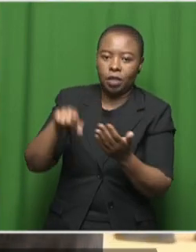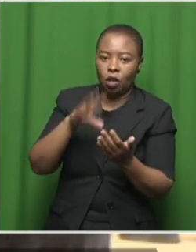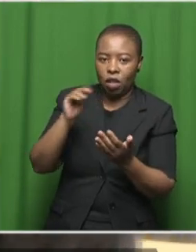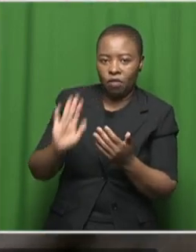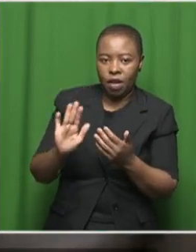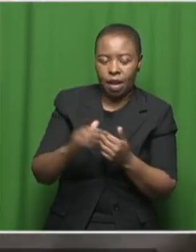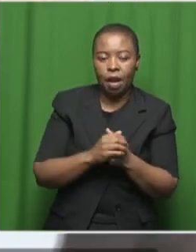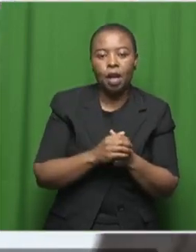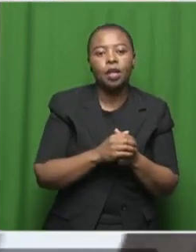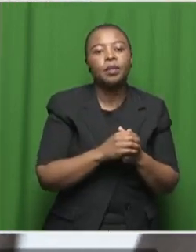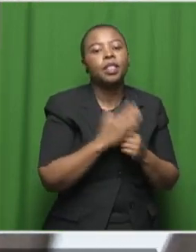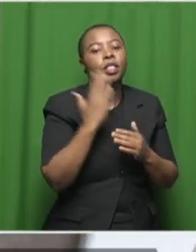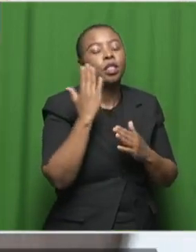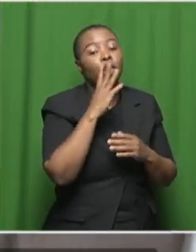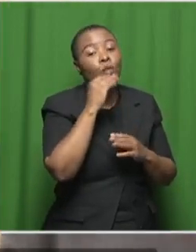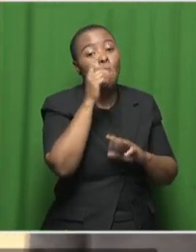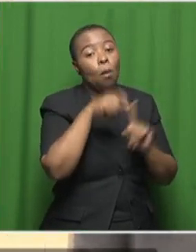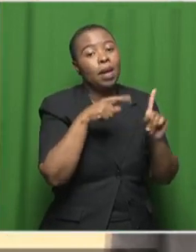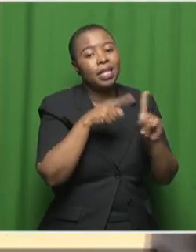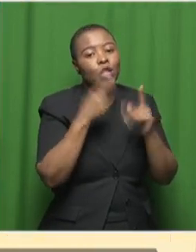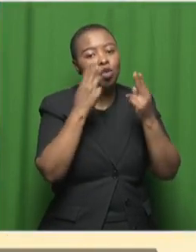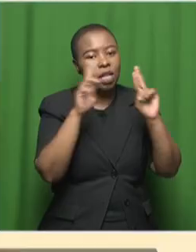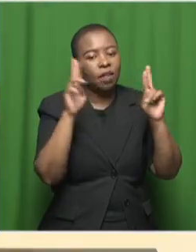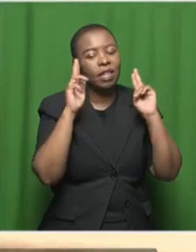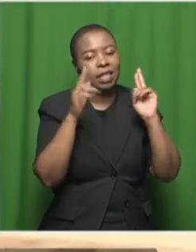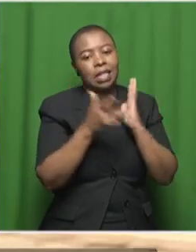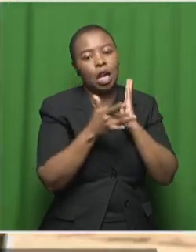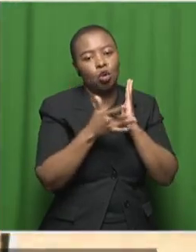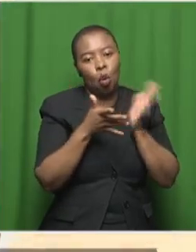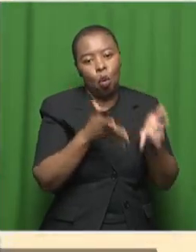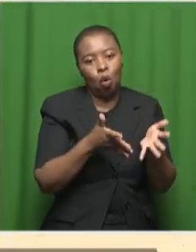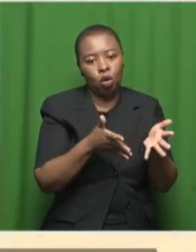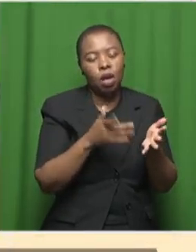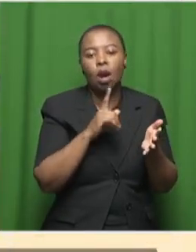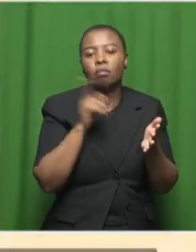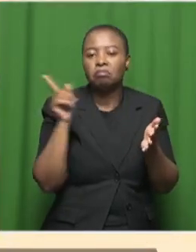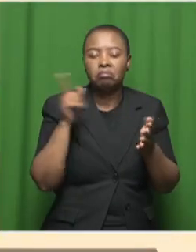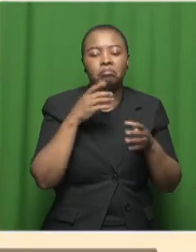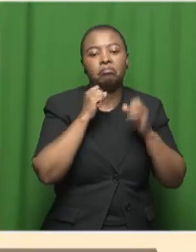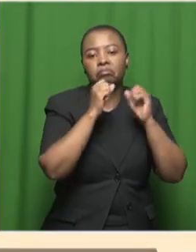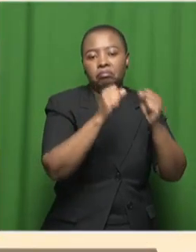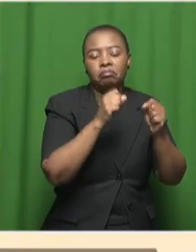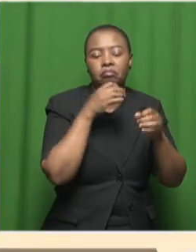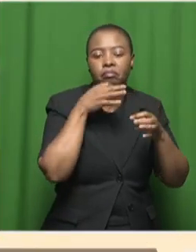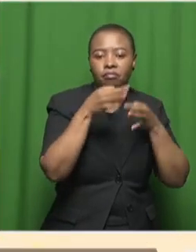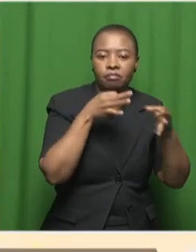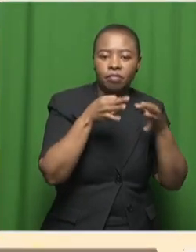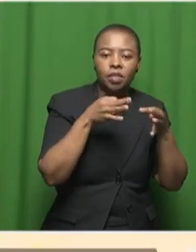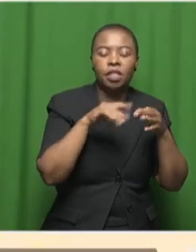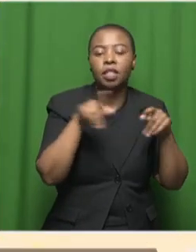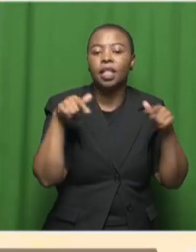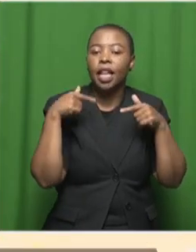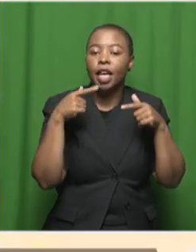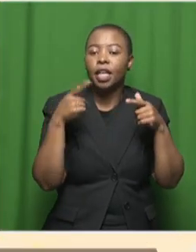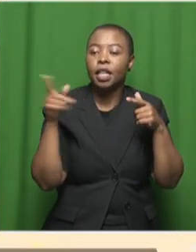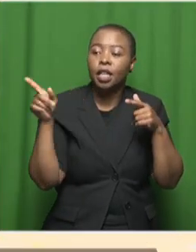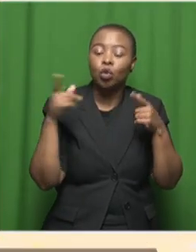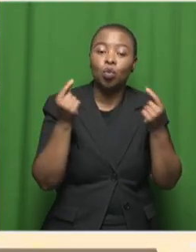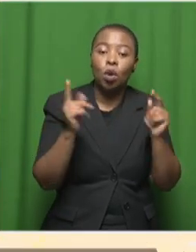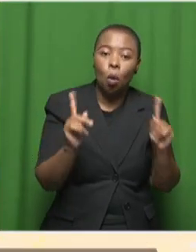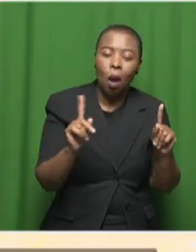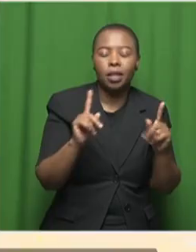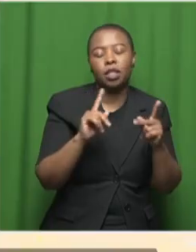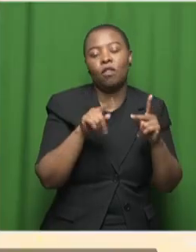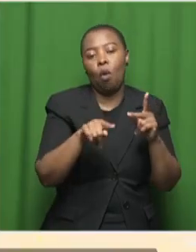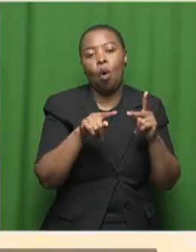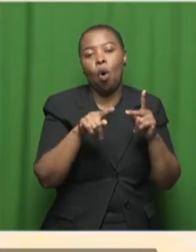spokesperson of the central university of technology elaborating on what as the institution they are doing in terms of uh you know their innovation and